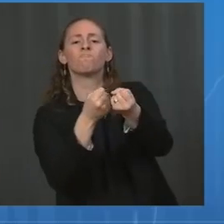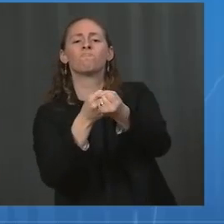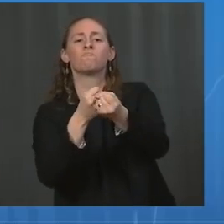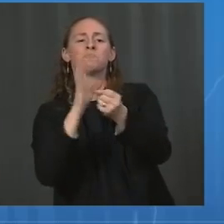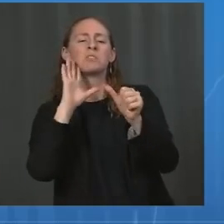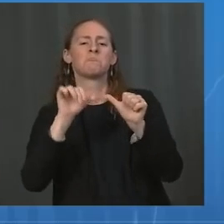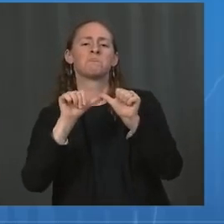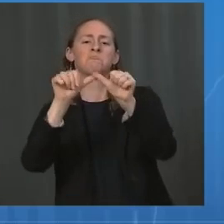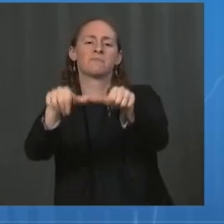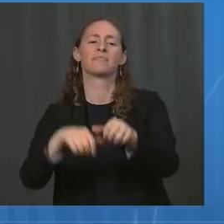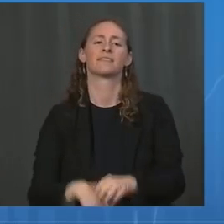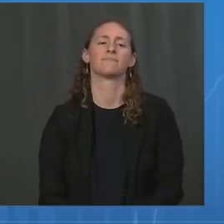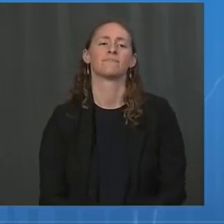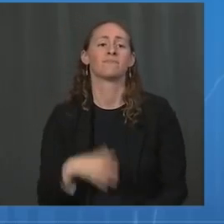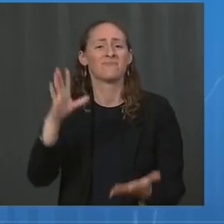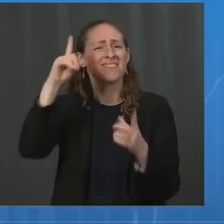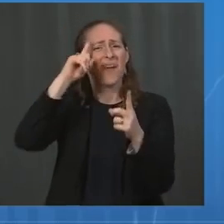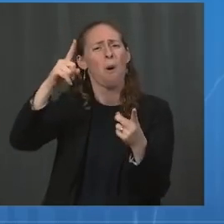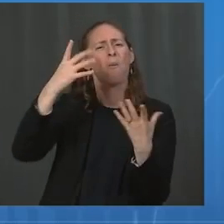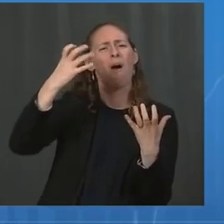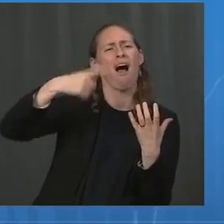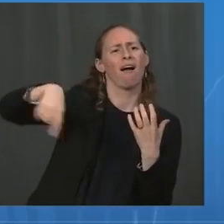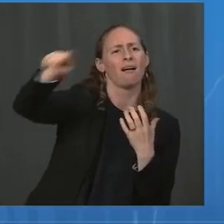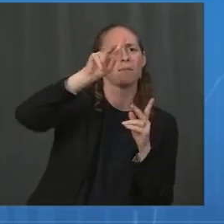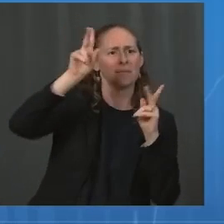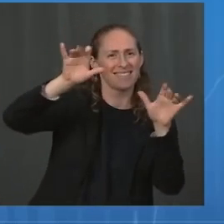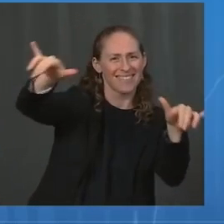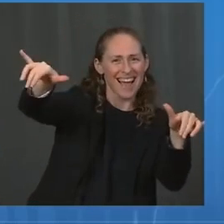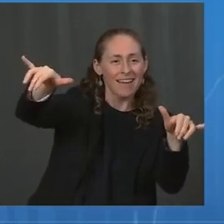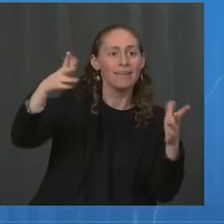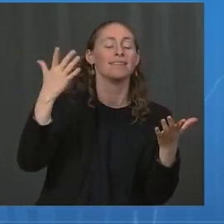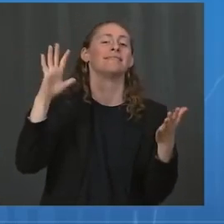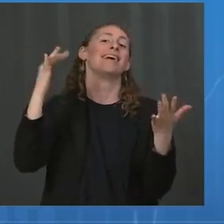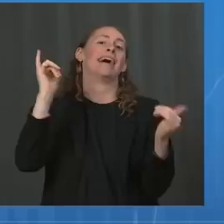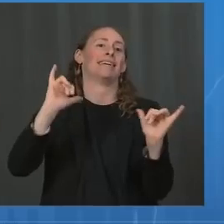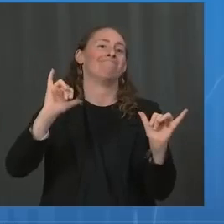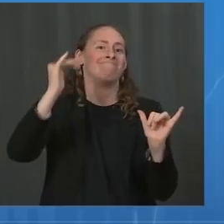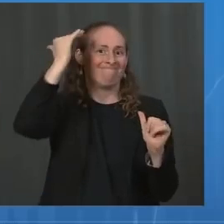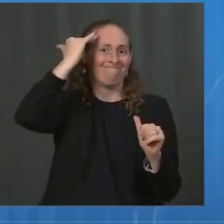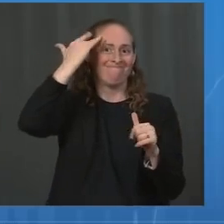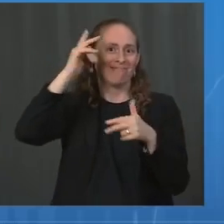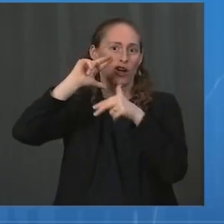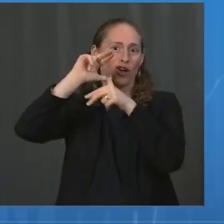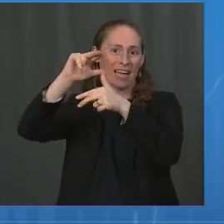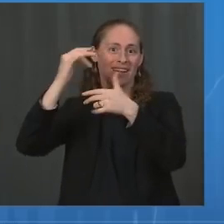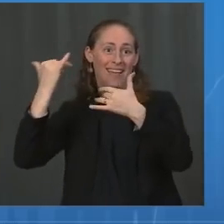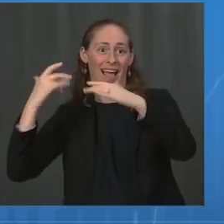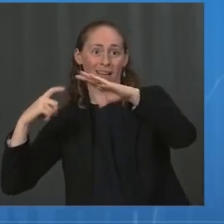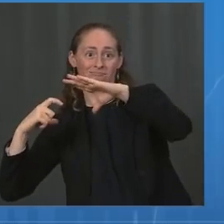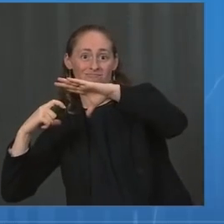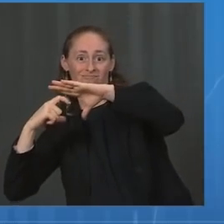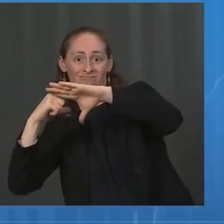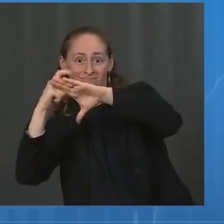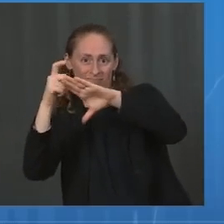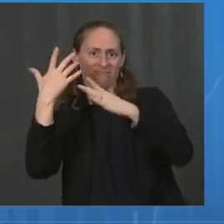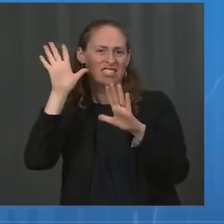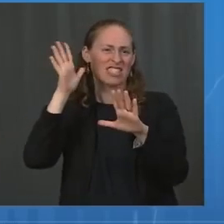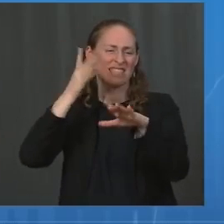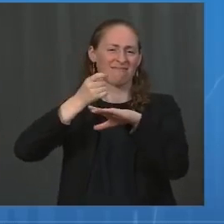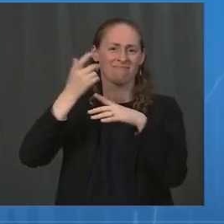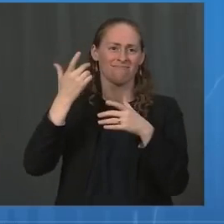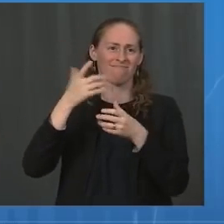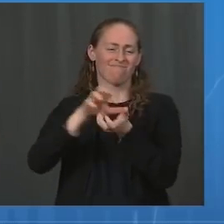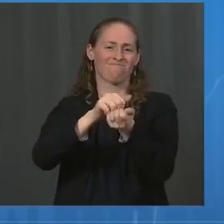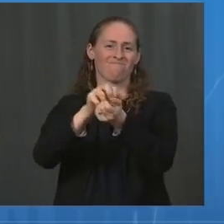as Hurricane Ida made landfall and are mobilized in the aftermath of the storm, augmenting the strong